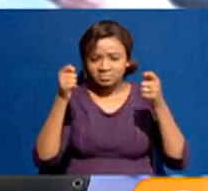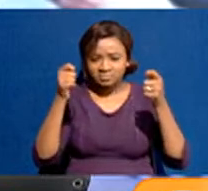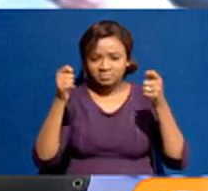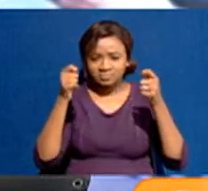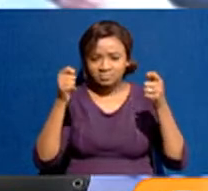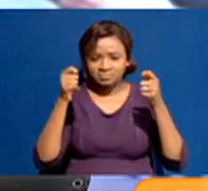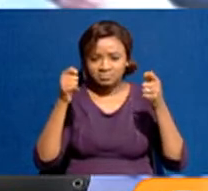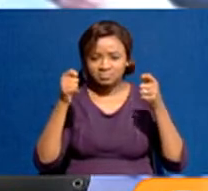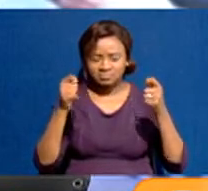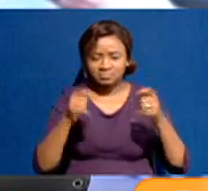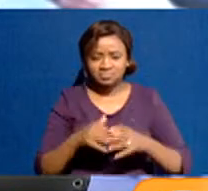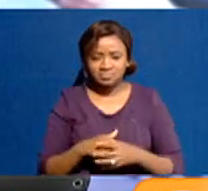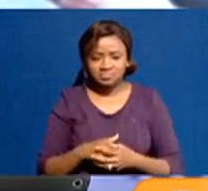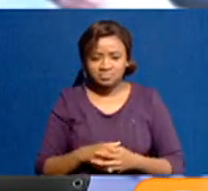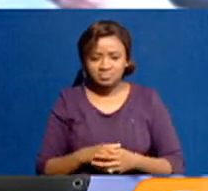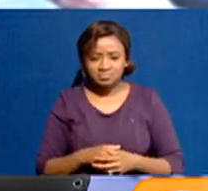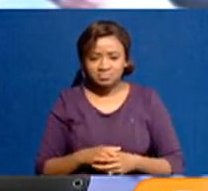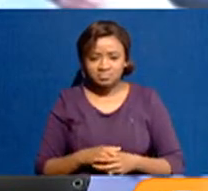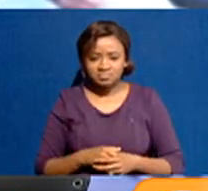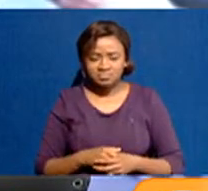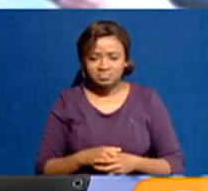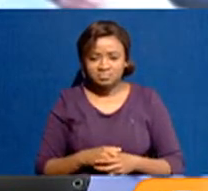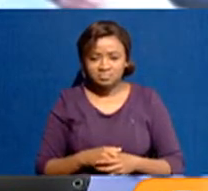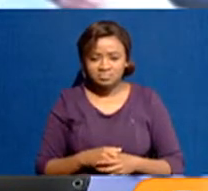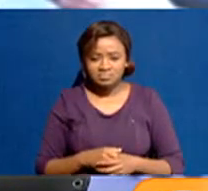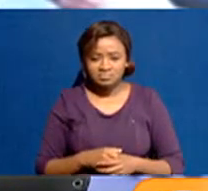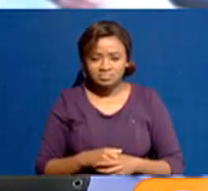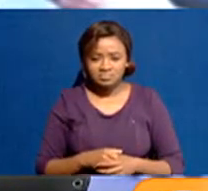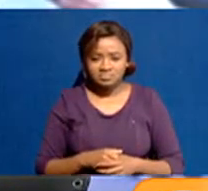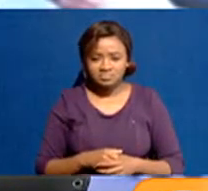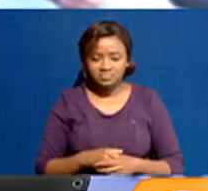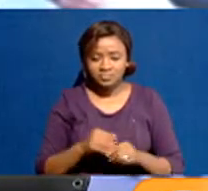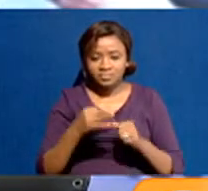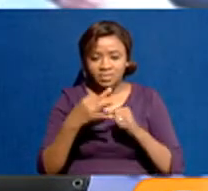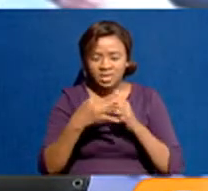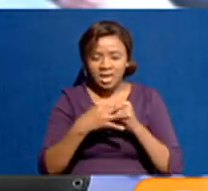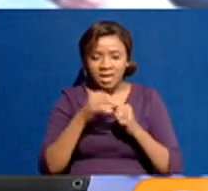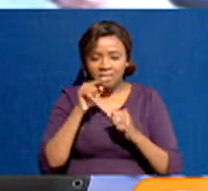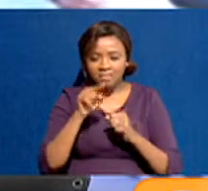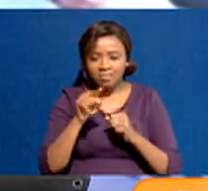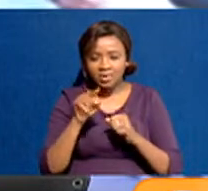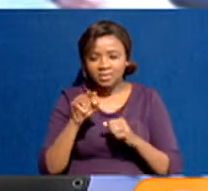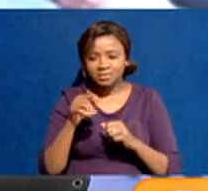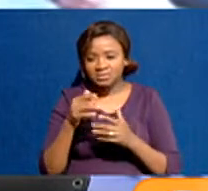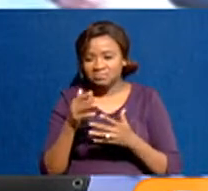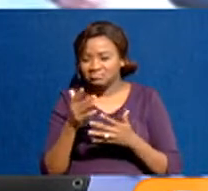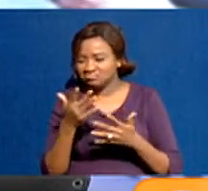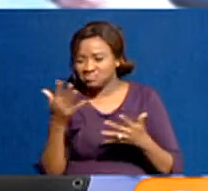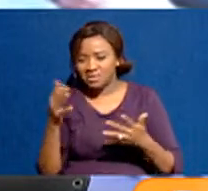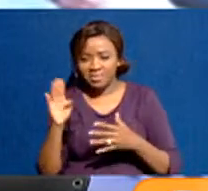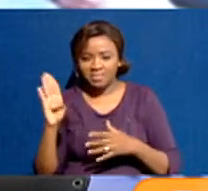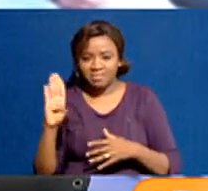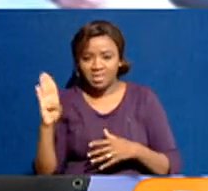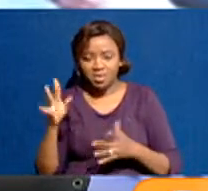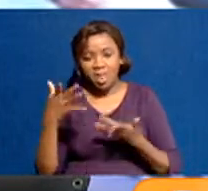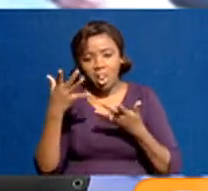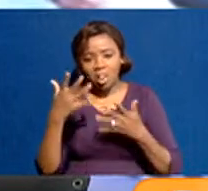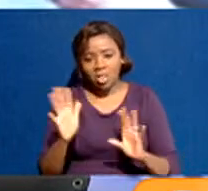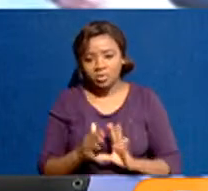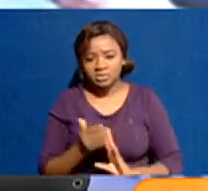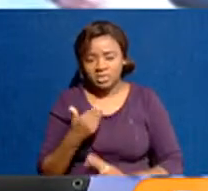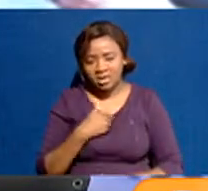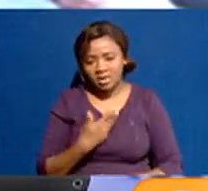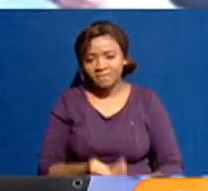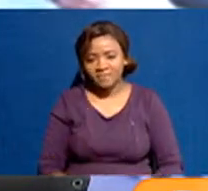while those who could have been happy what happened on Monday, 8-point-something billion of net capital left the country from Nairobi Stock